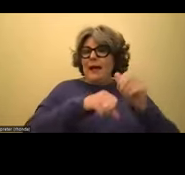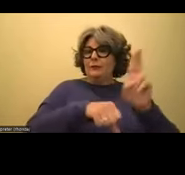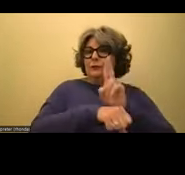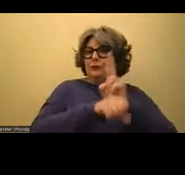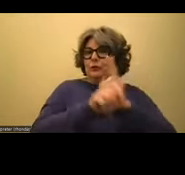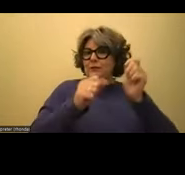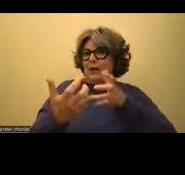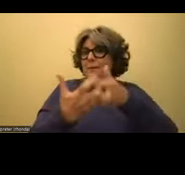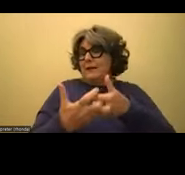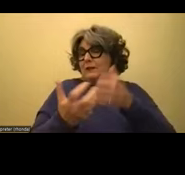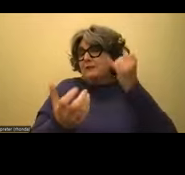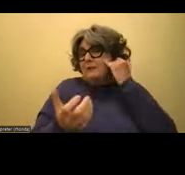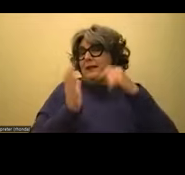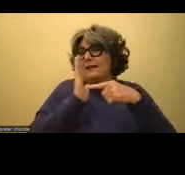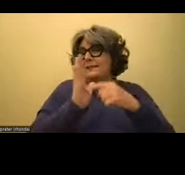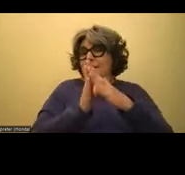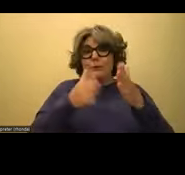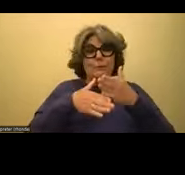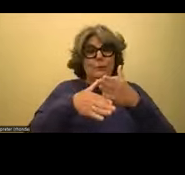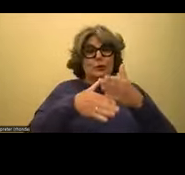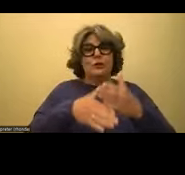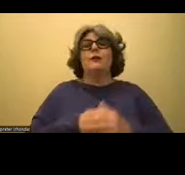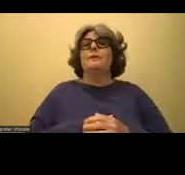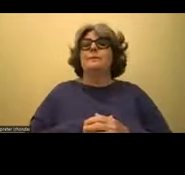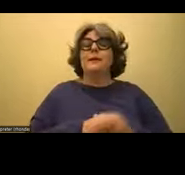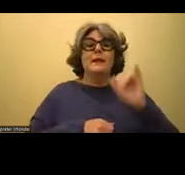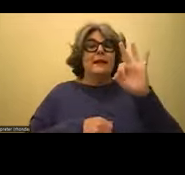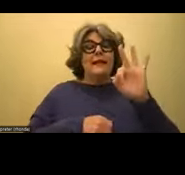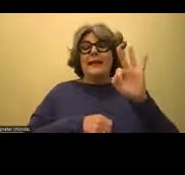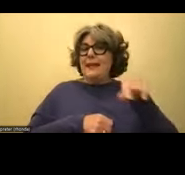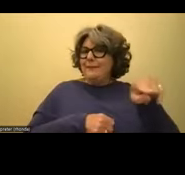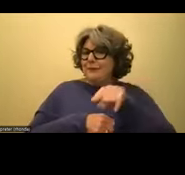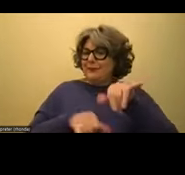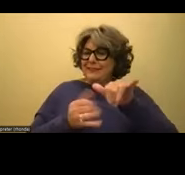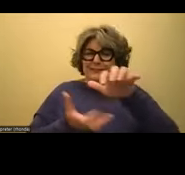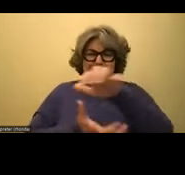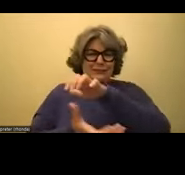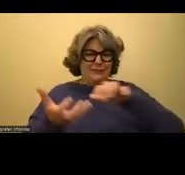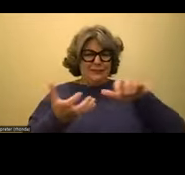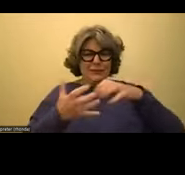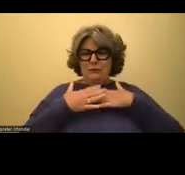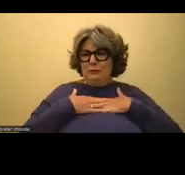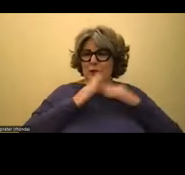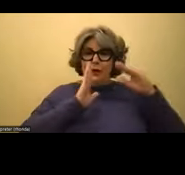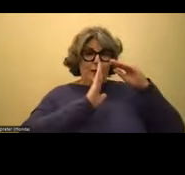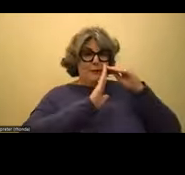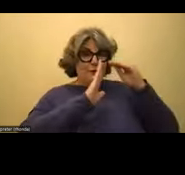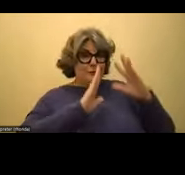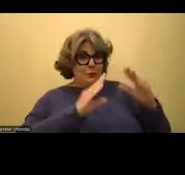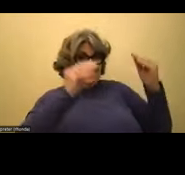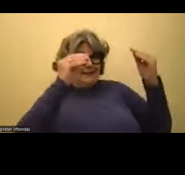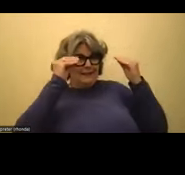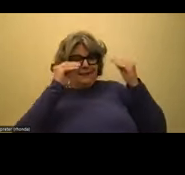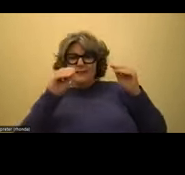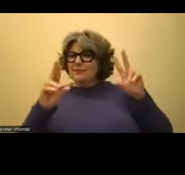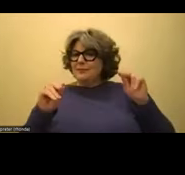accommodation. And then if you're still a little confused, don't make the student teach it to you, right?